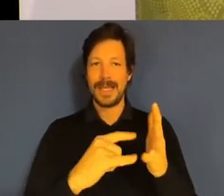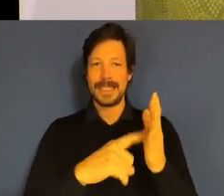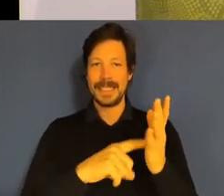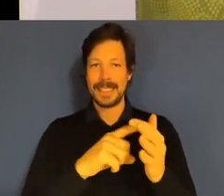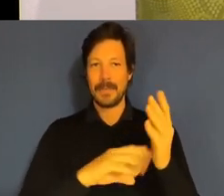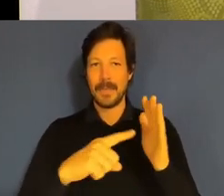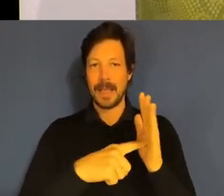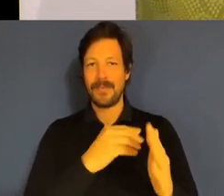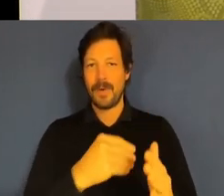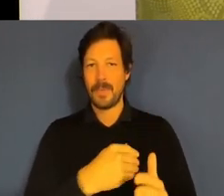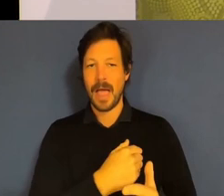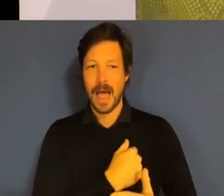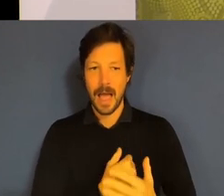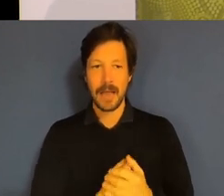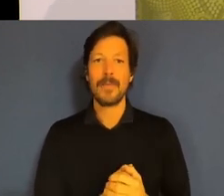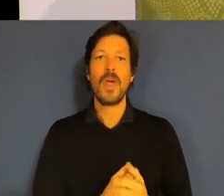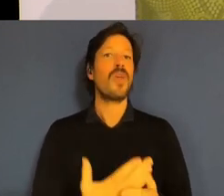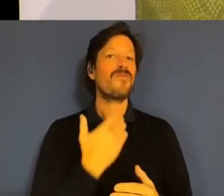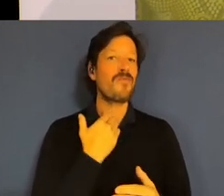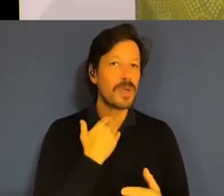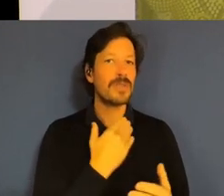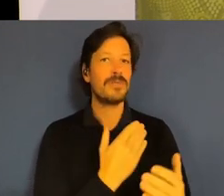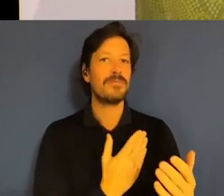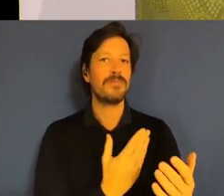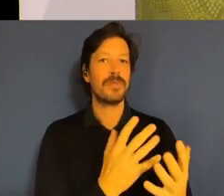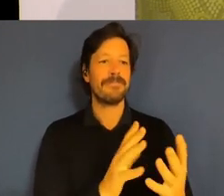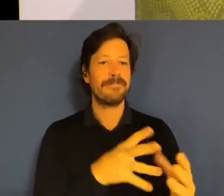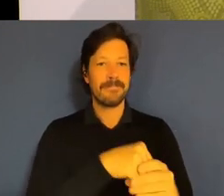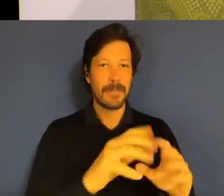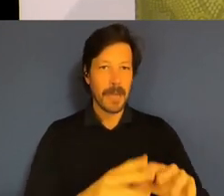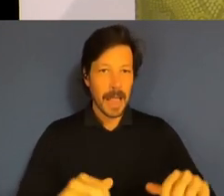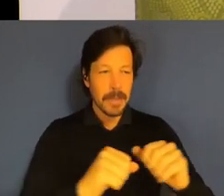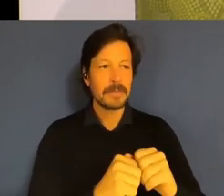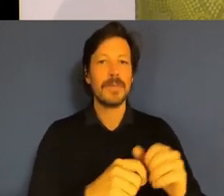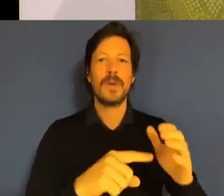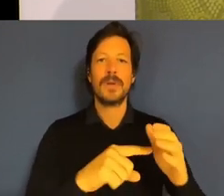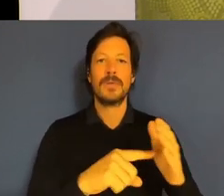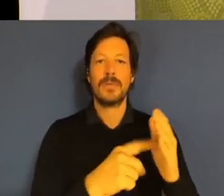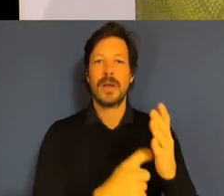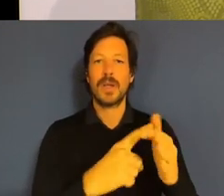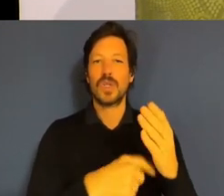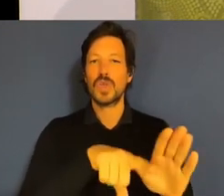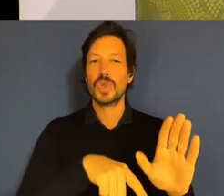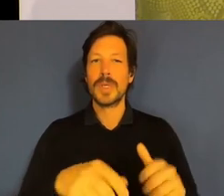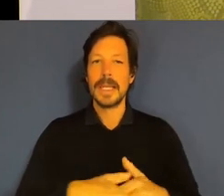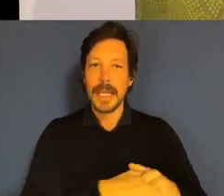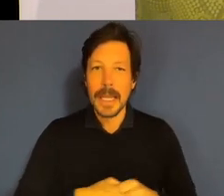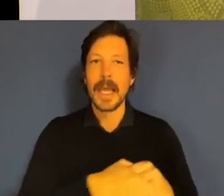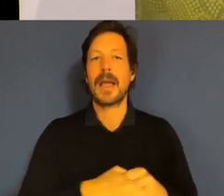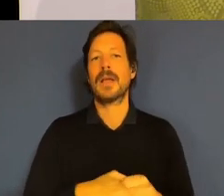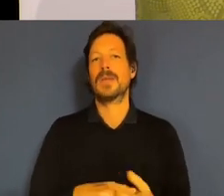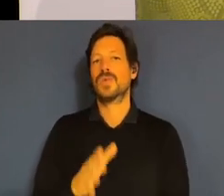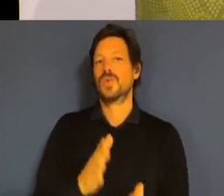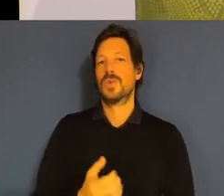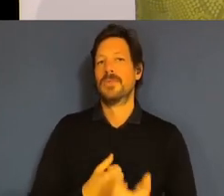to our National Parliament, treaty and truth. Can I also acknowledge Public Service Commissioner Peter Wolcott and other senior